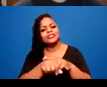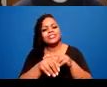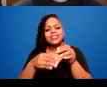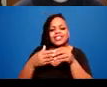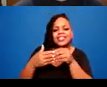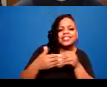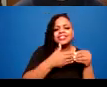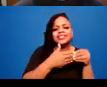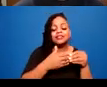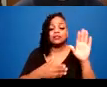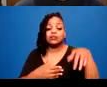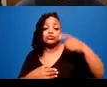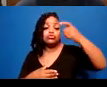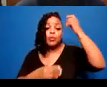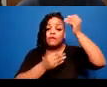Anti-racism.